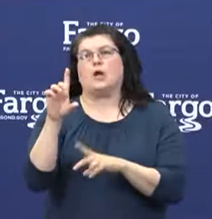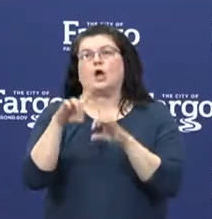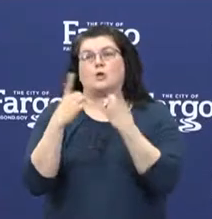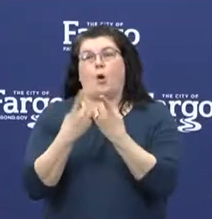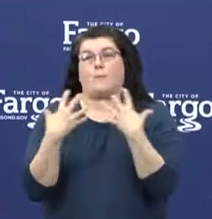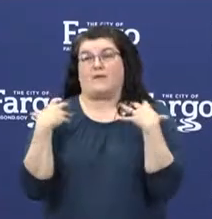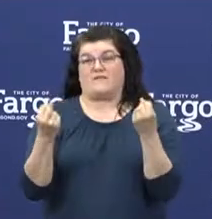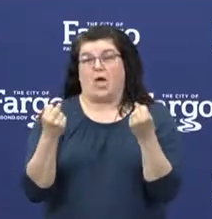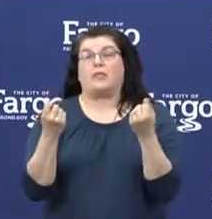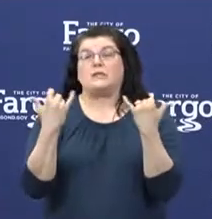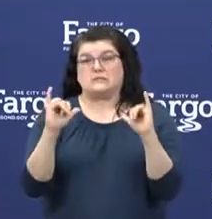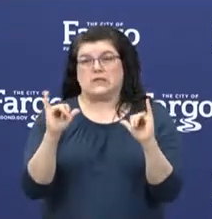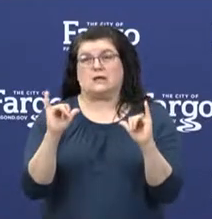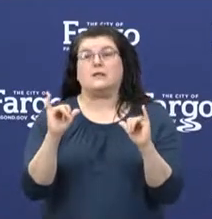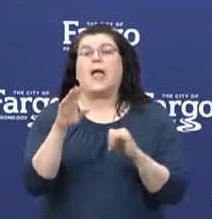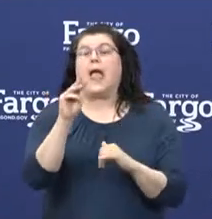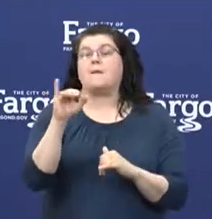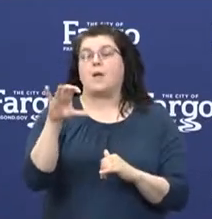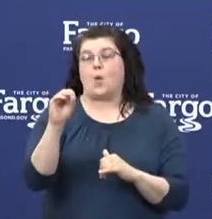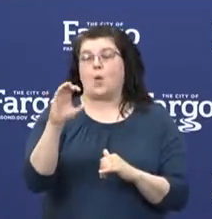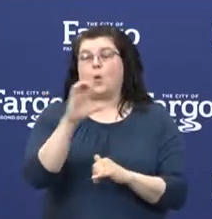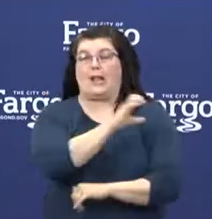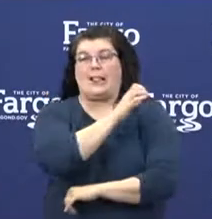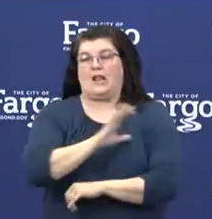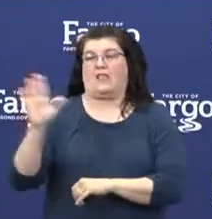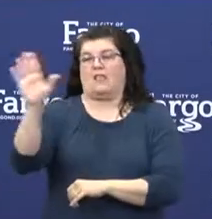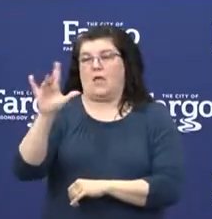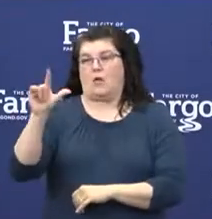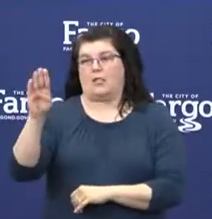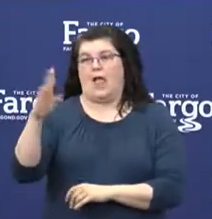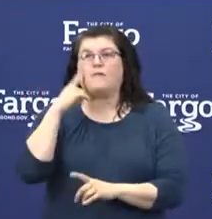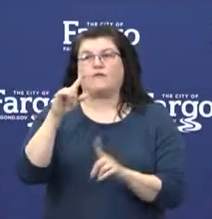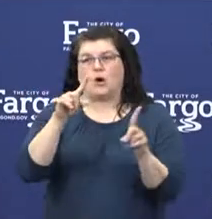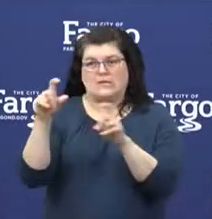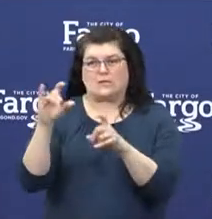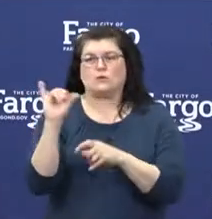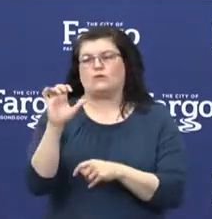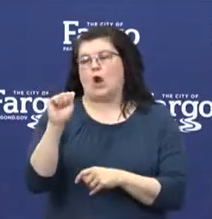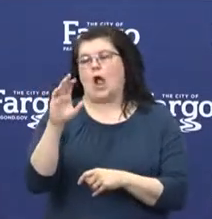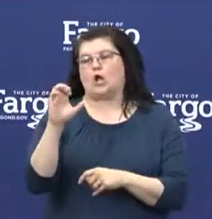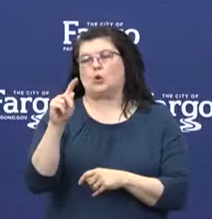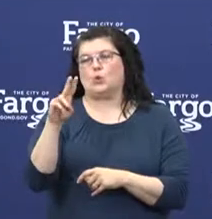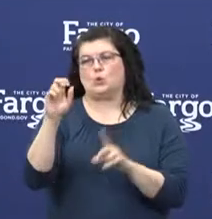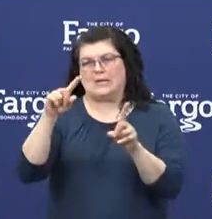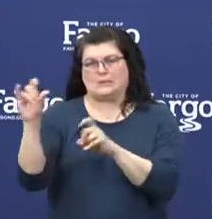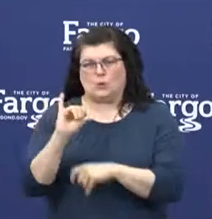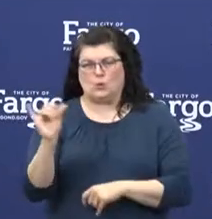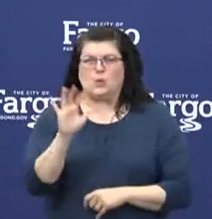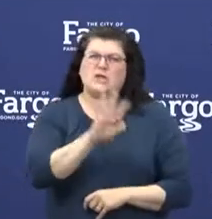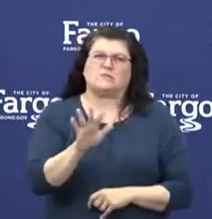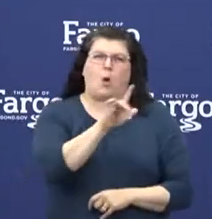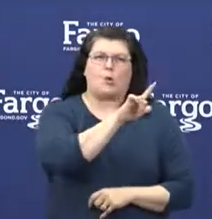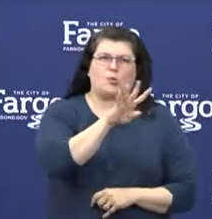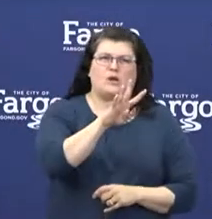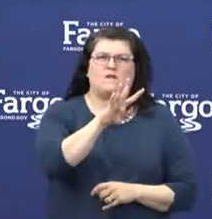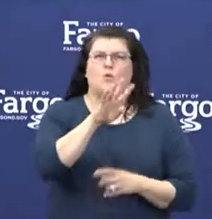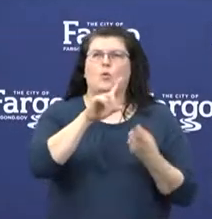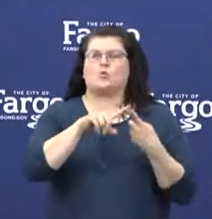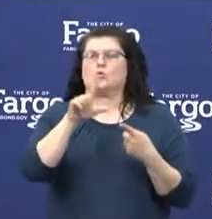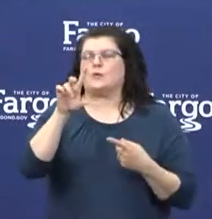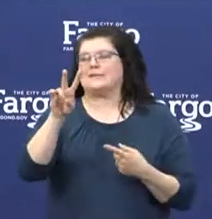Clinic reference labs for acute testing as well. The turnaround time for those is 24 to 72 hours.